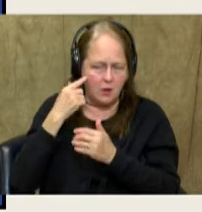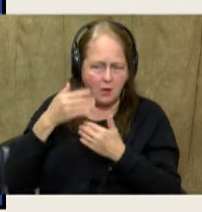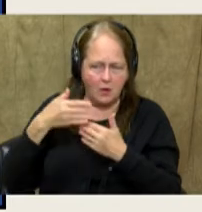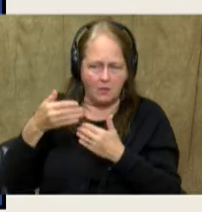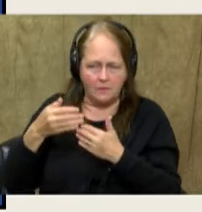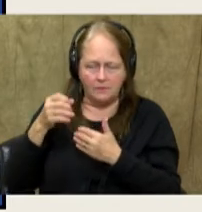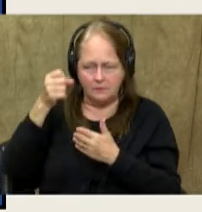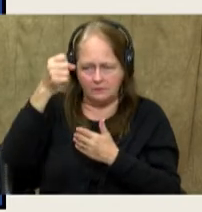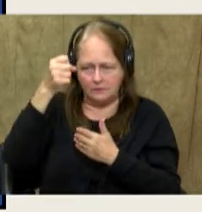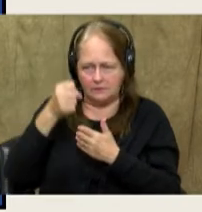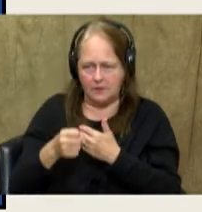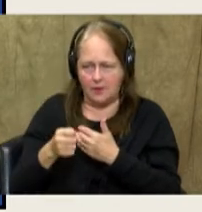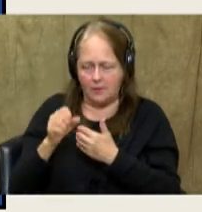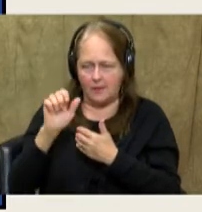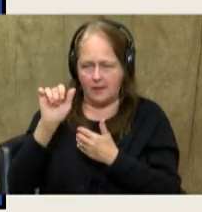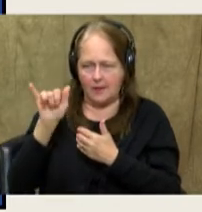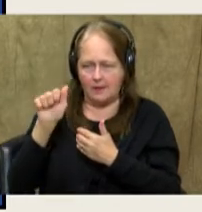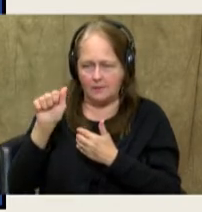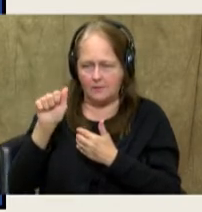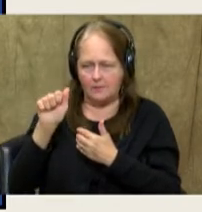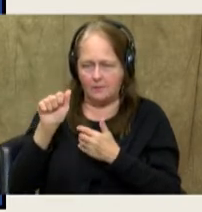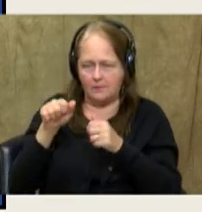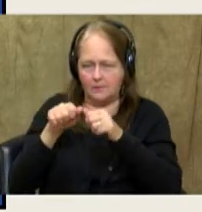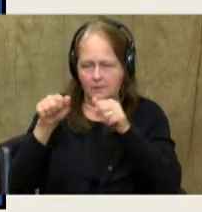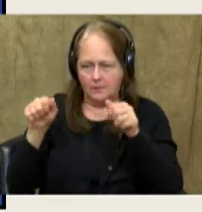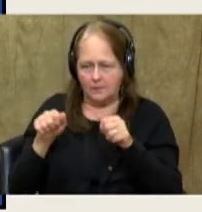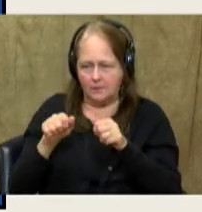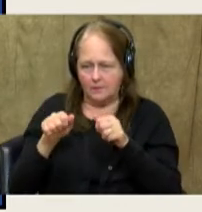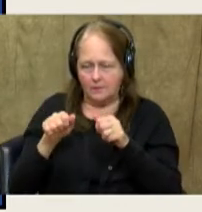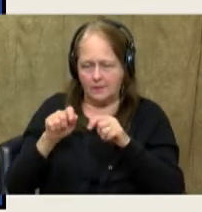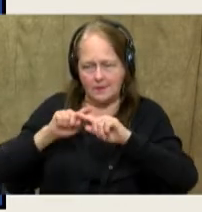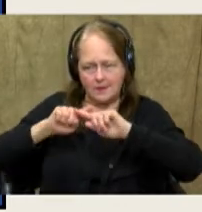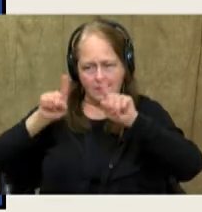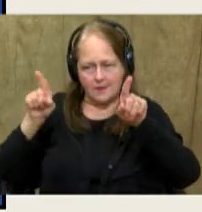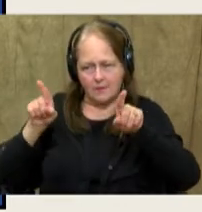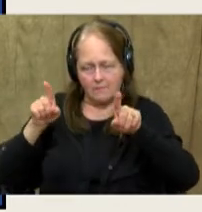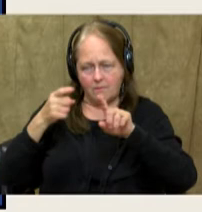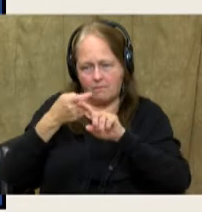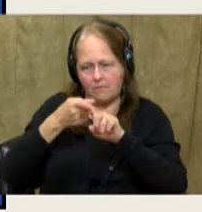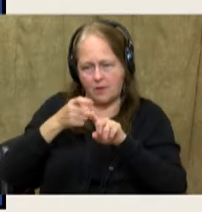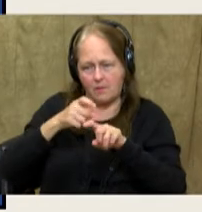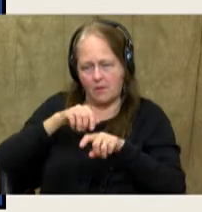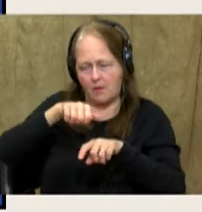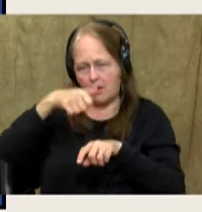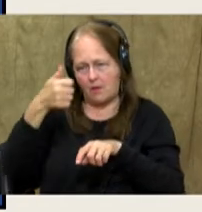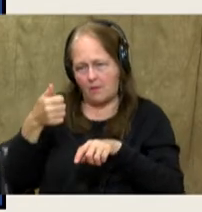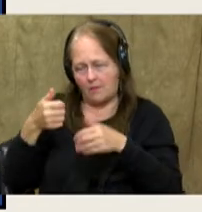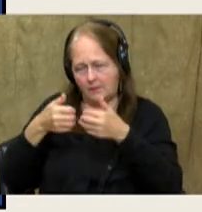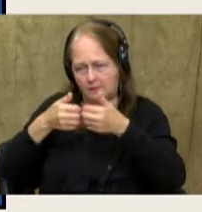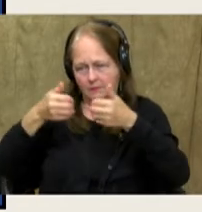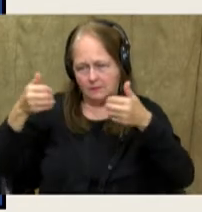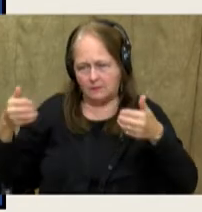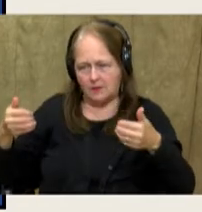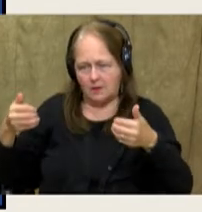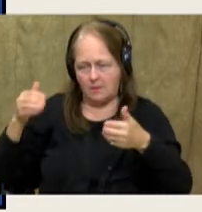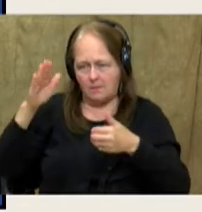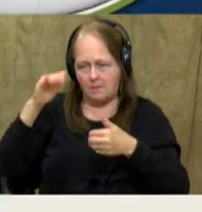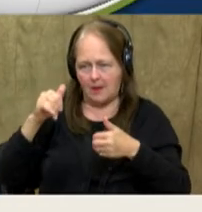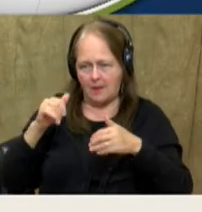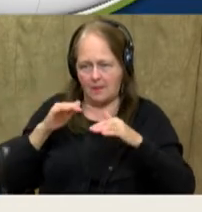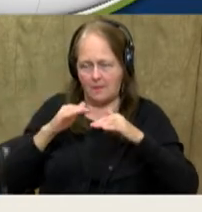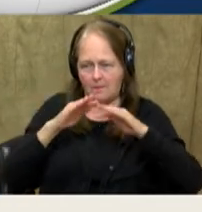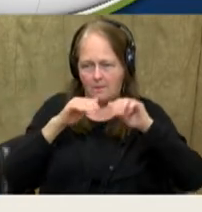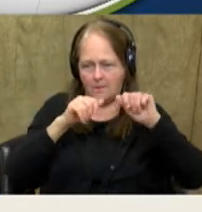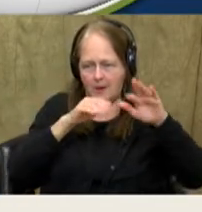South Asia is typically referred to it. It's an area distinct from the rest of the continent. In this case, it's separated by the Himalaya Mountains.